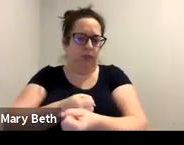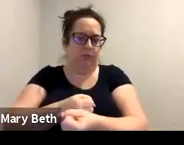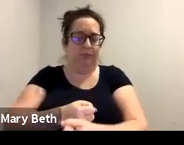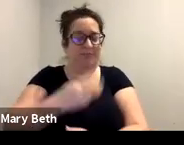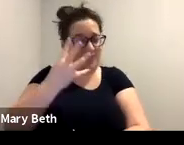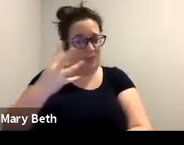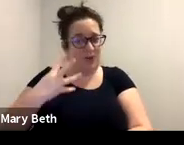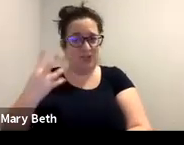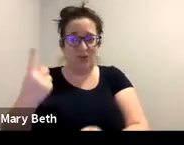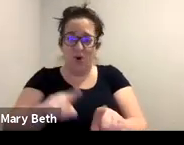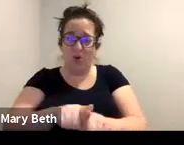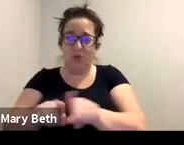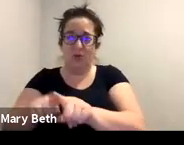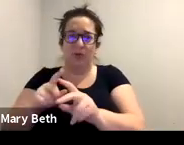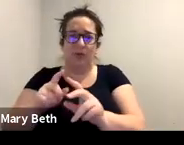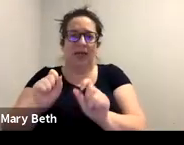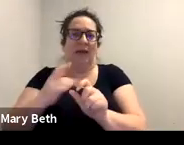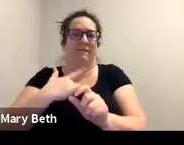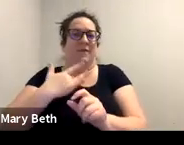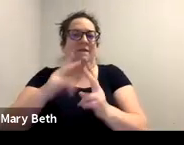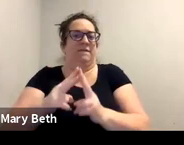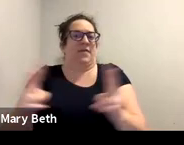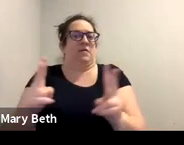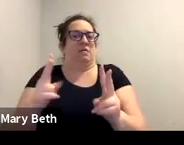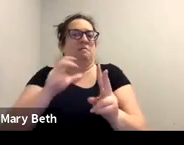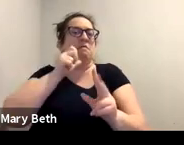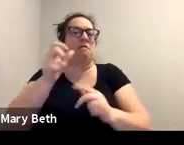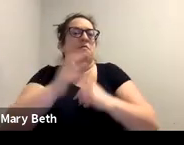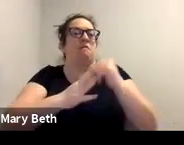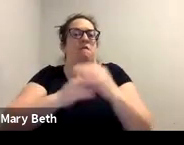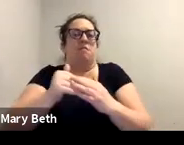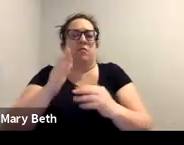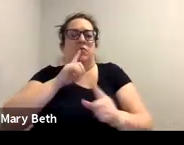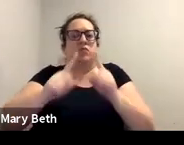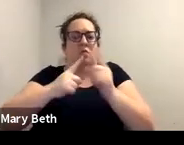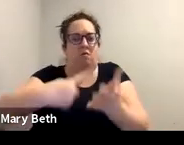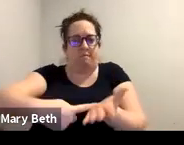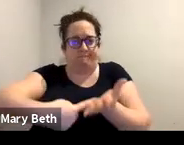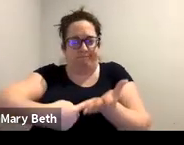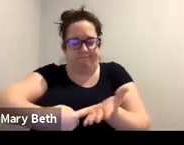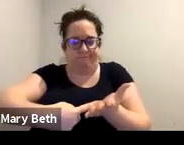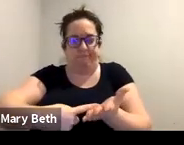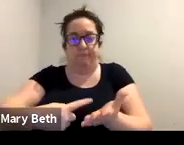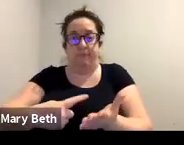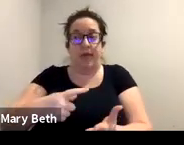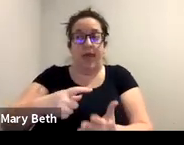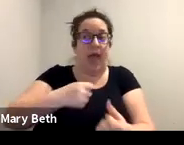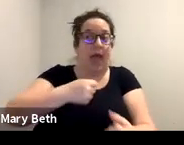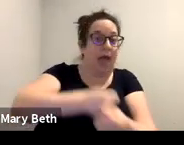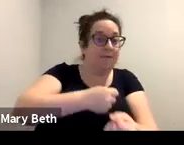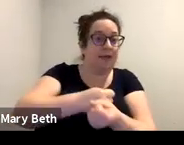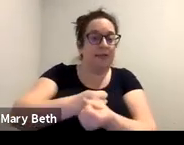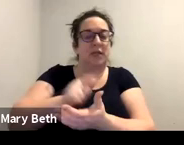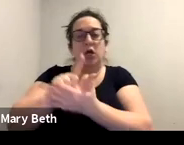to talk about. Um, I've seen, uh, advocates and attorneys who don't feel comfortable